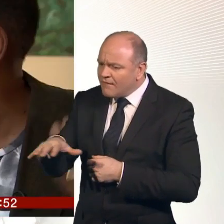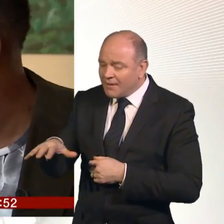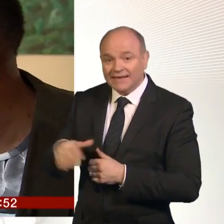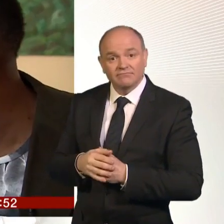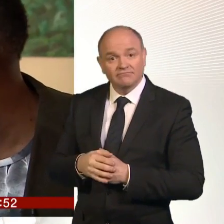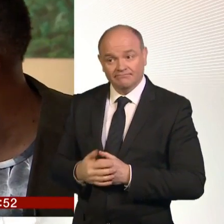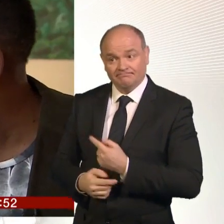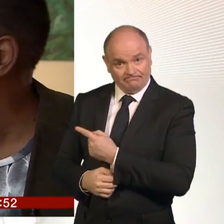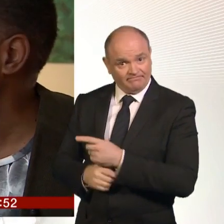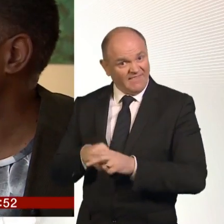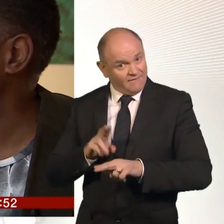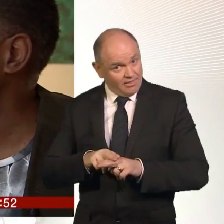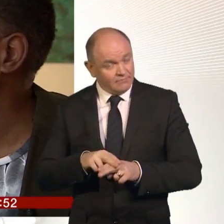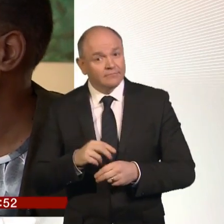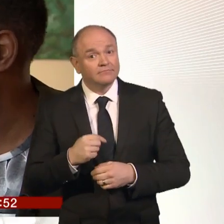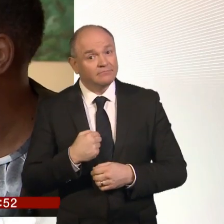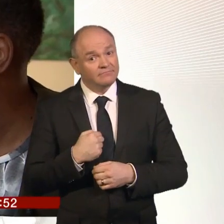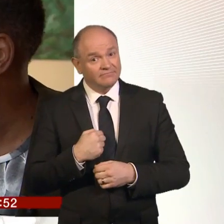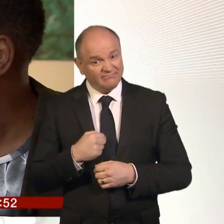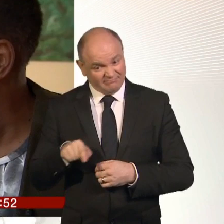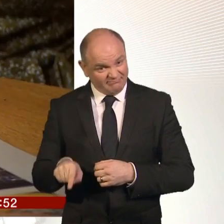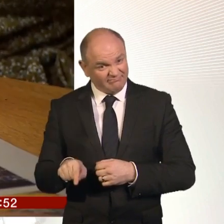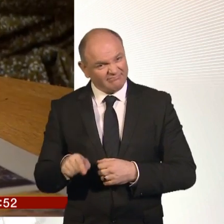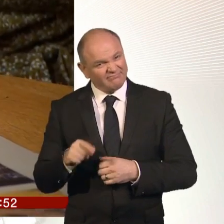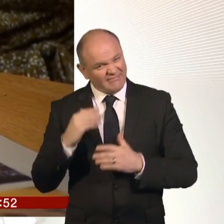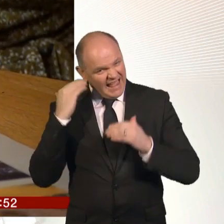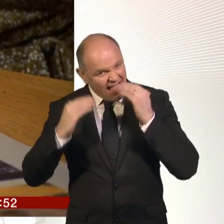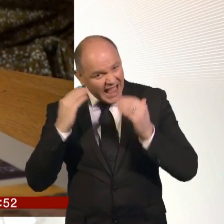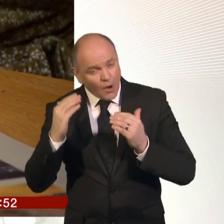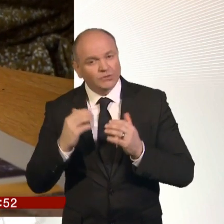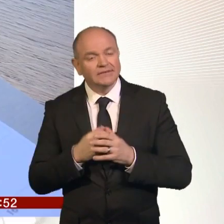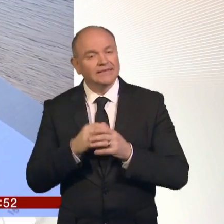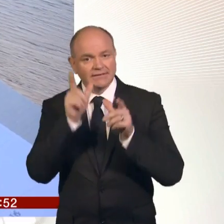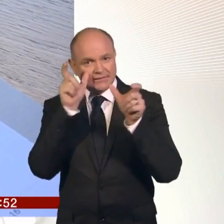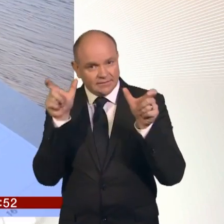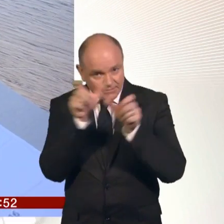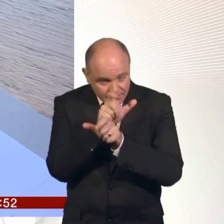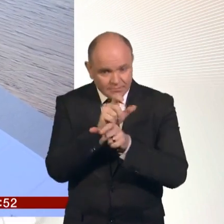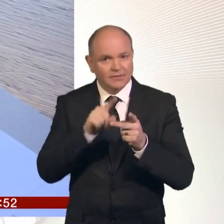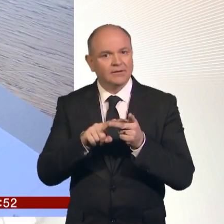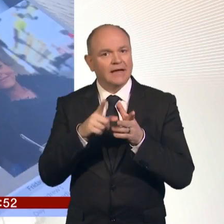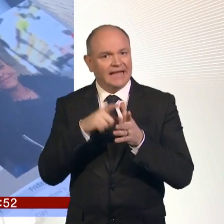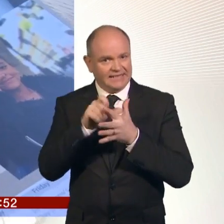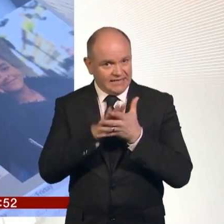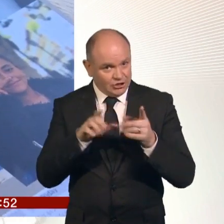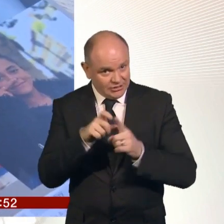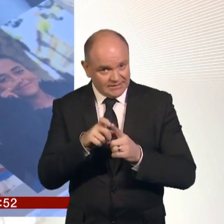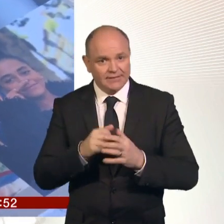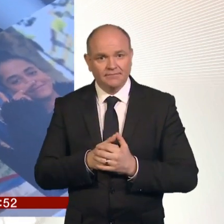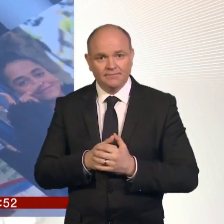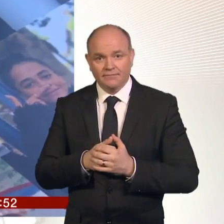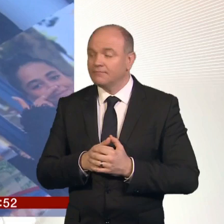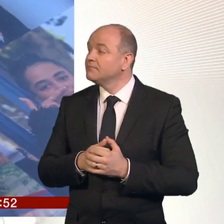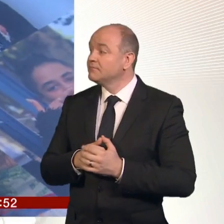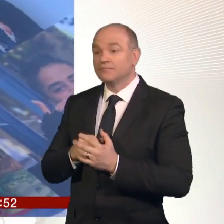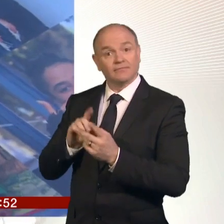dyspraxia. Yeah. Um, ADHD. Talia is autistic. She's really struggled at school. This is